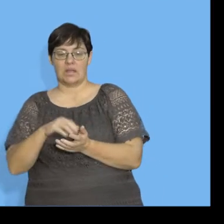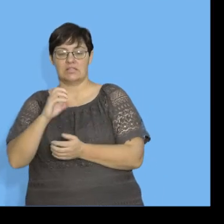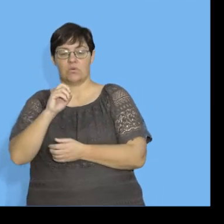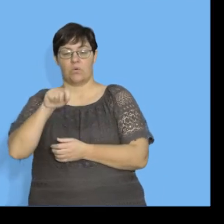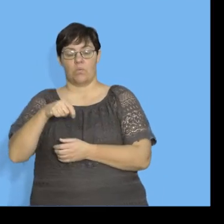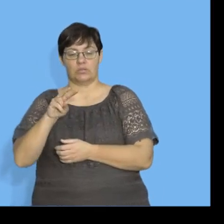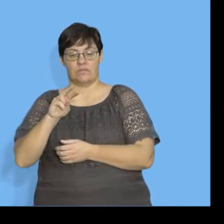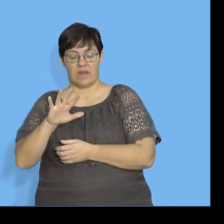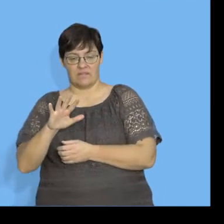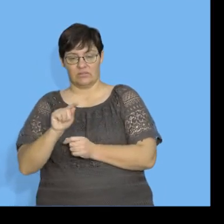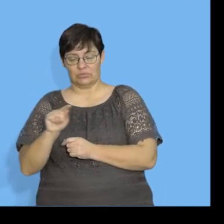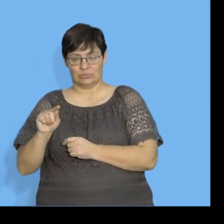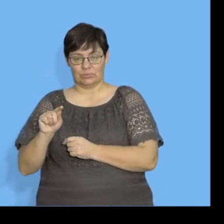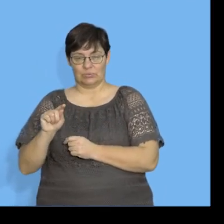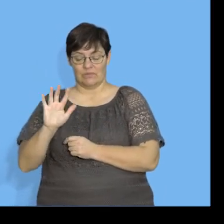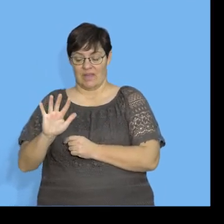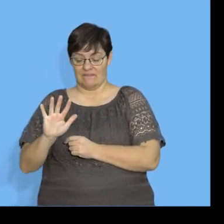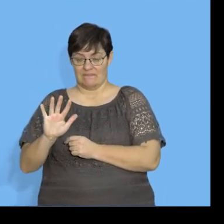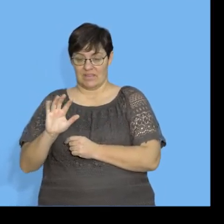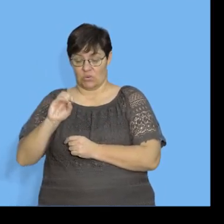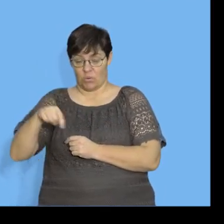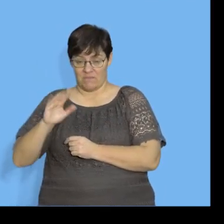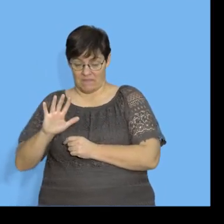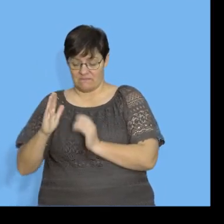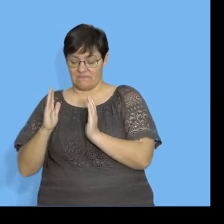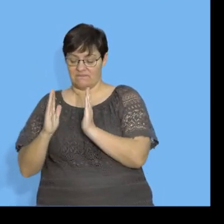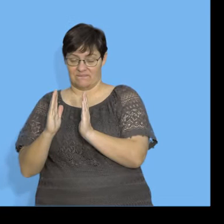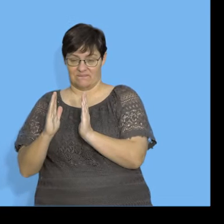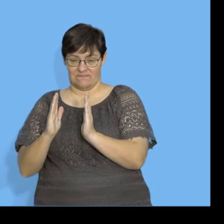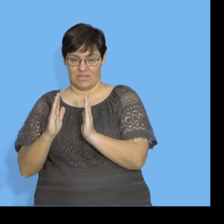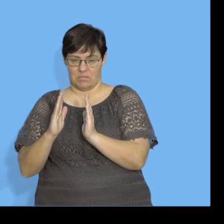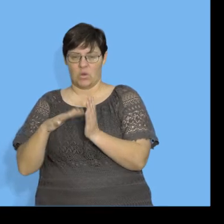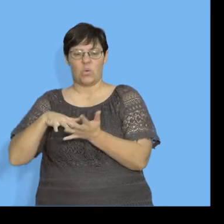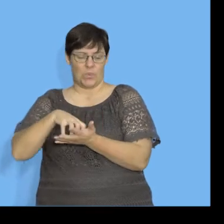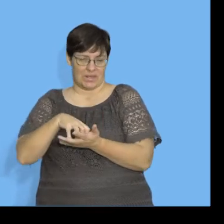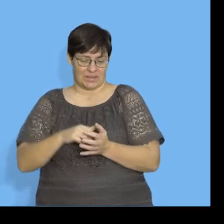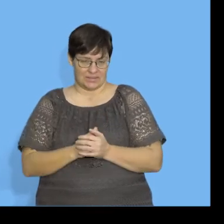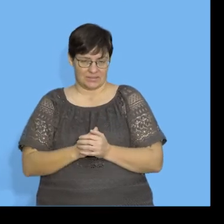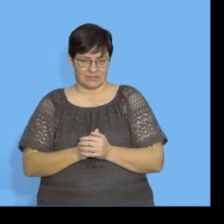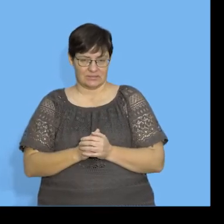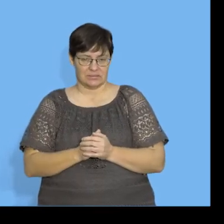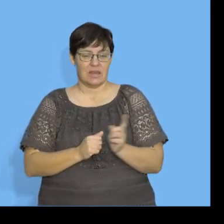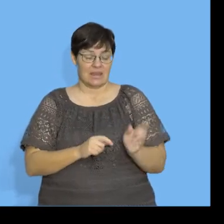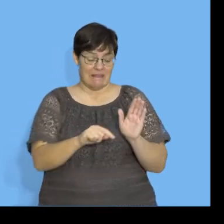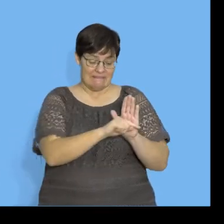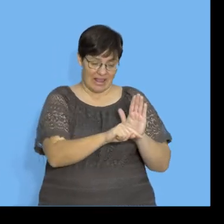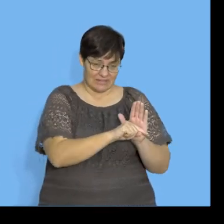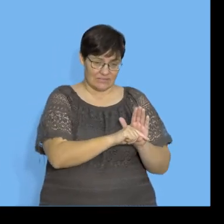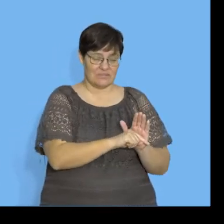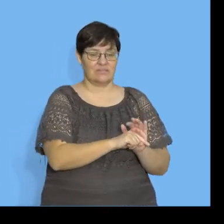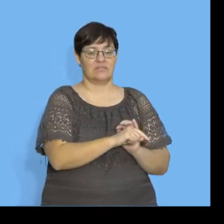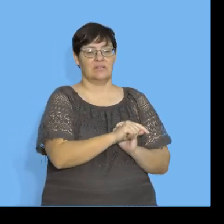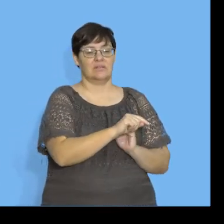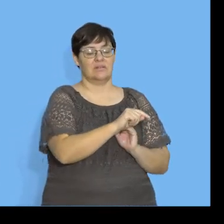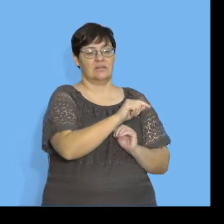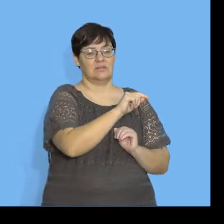But you have positive and negative. That will be negative 0.5 to negative 0.25. That